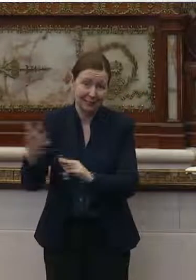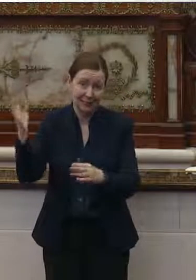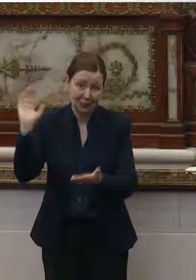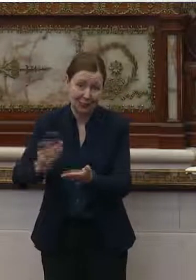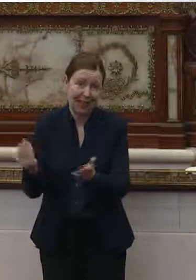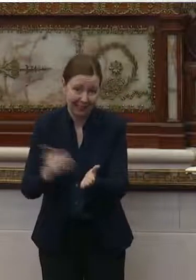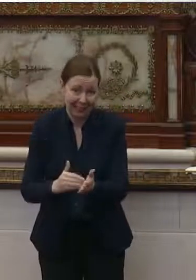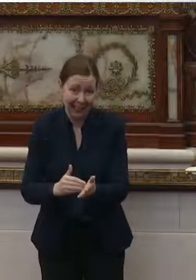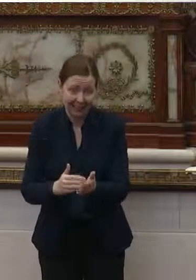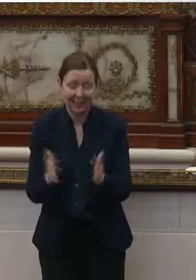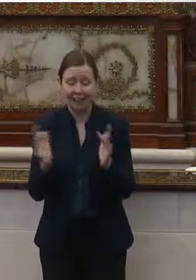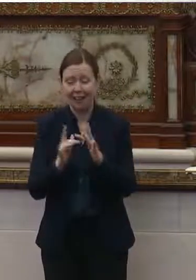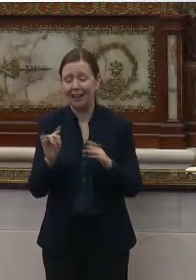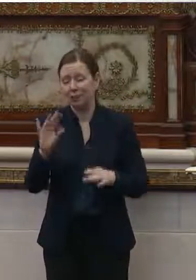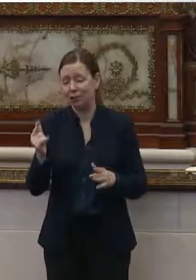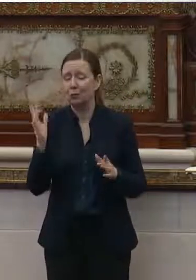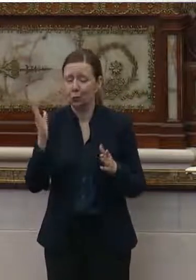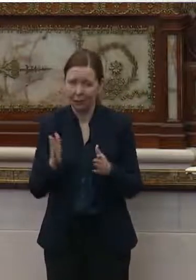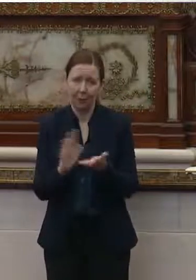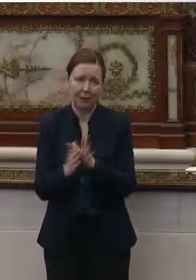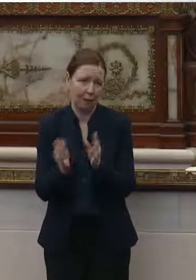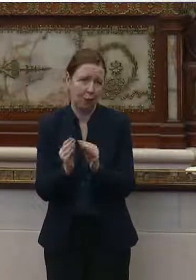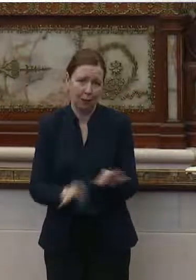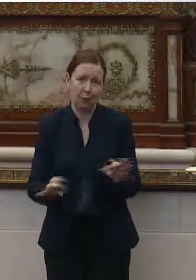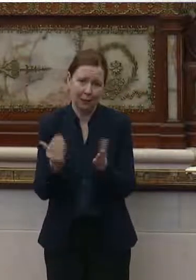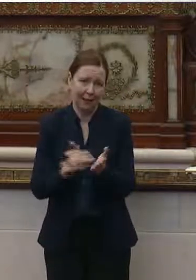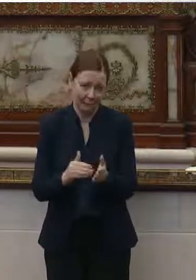then contact tracing will take on much greater importance again.